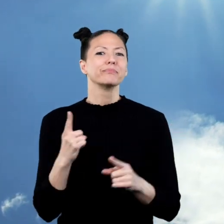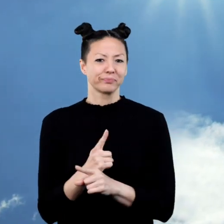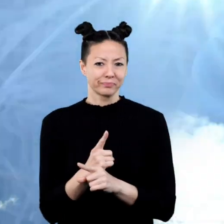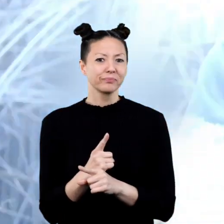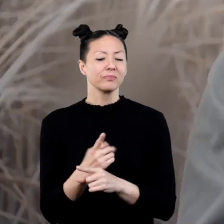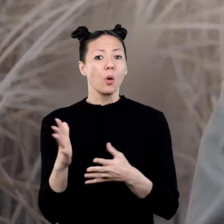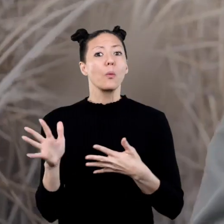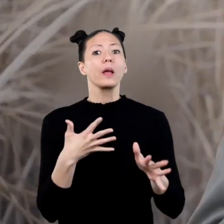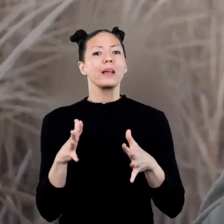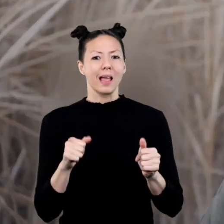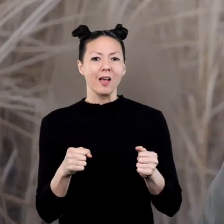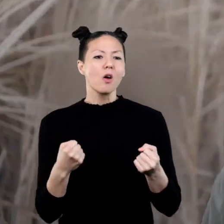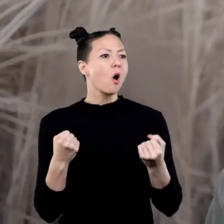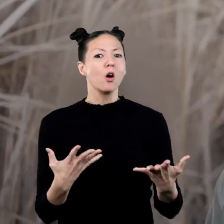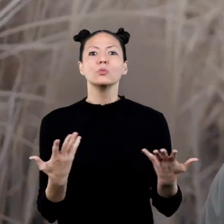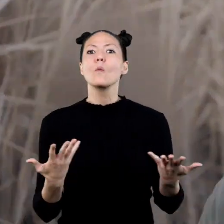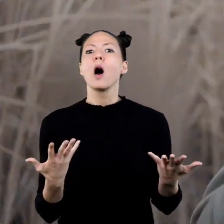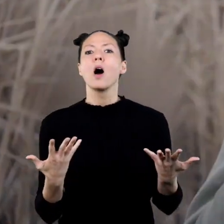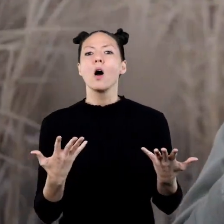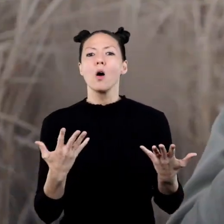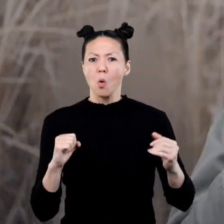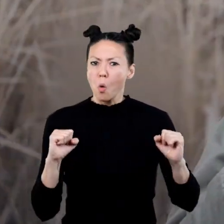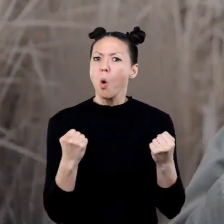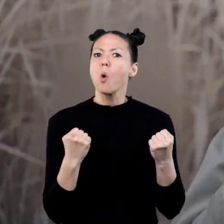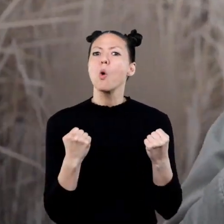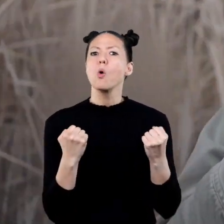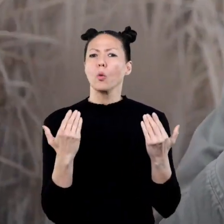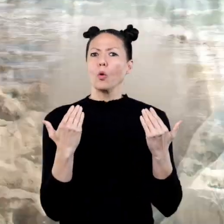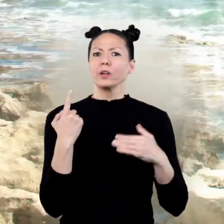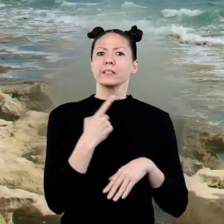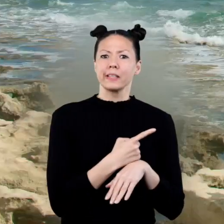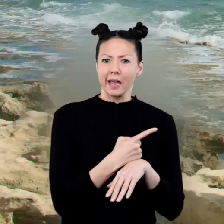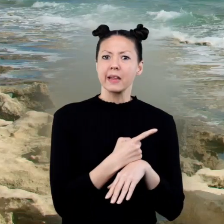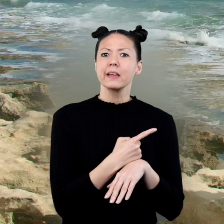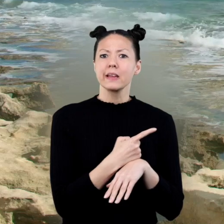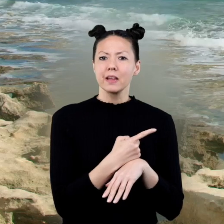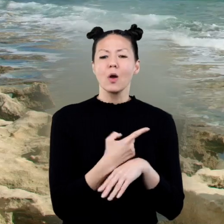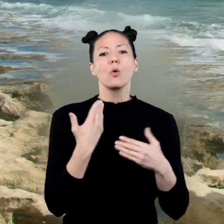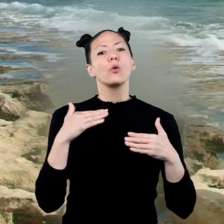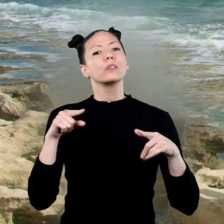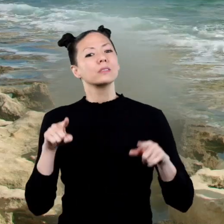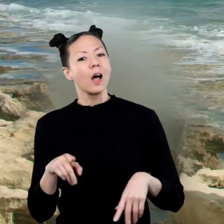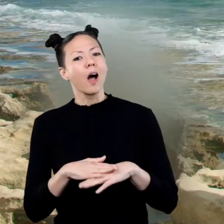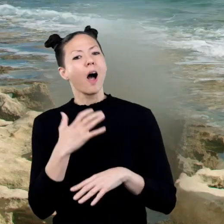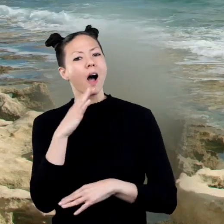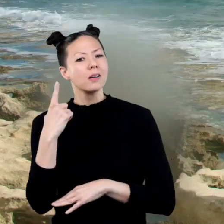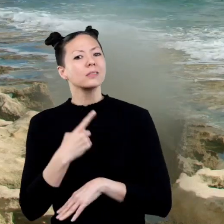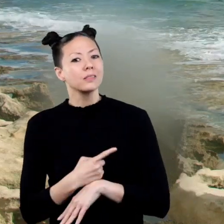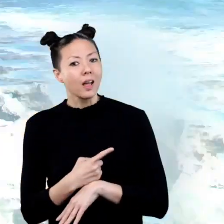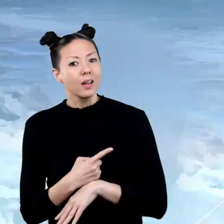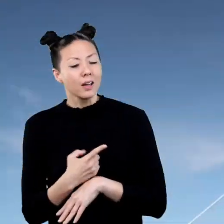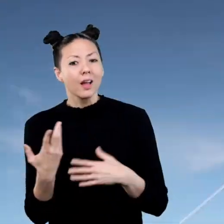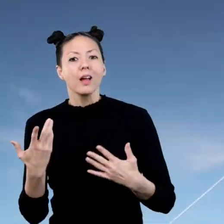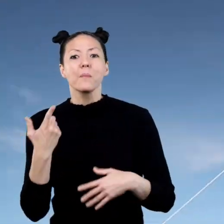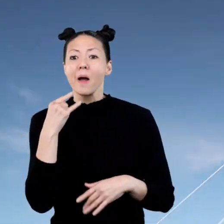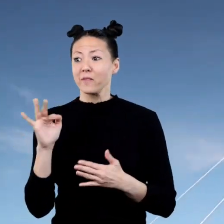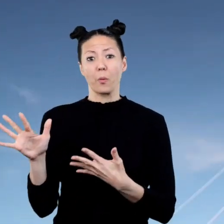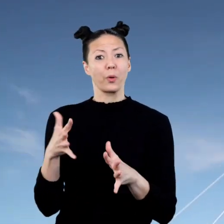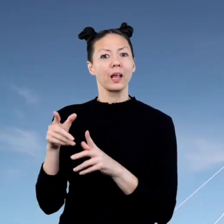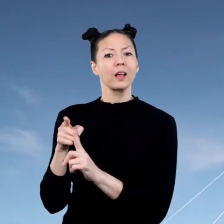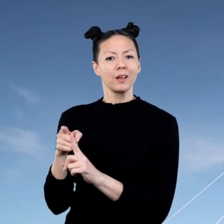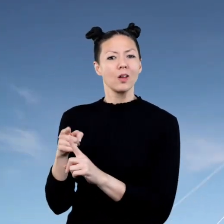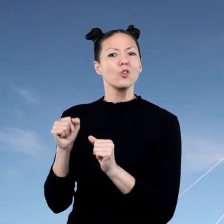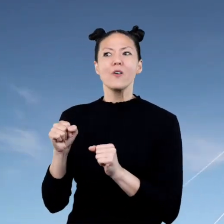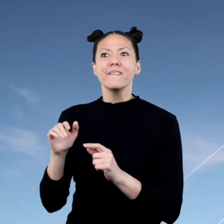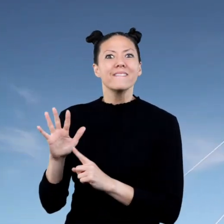things. Wind can cause you to be cold on a cool day. Or it can cool you down on a hot day. Because of wind,